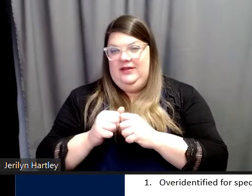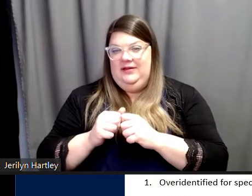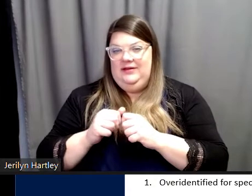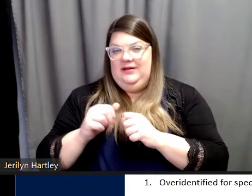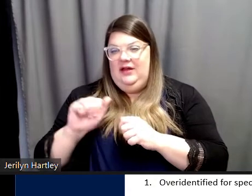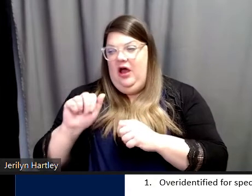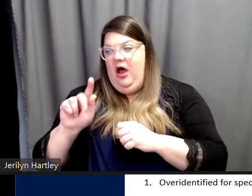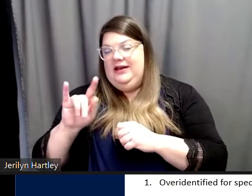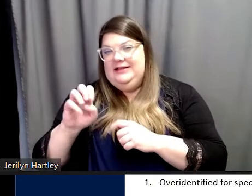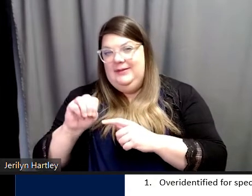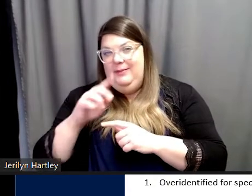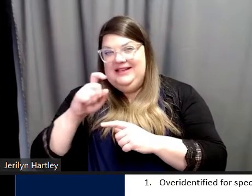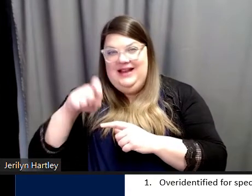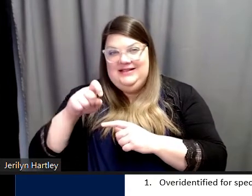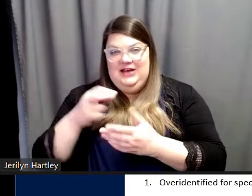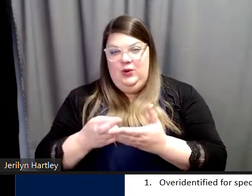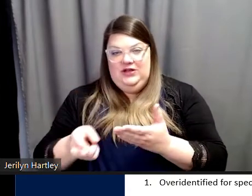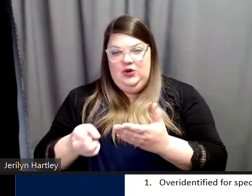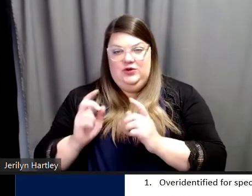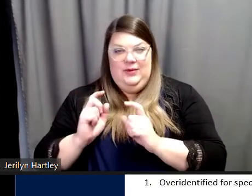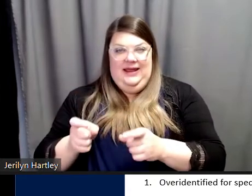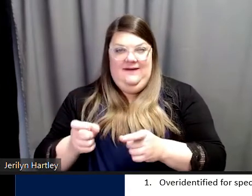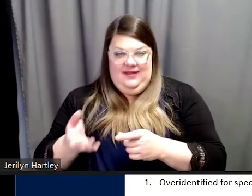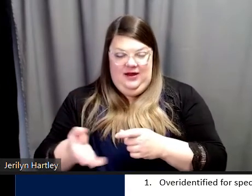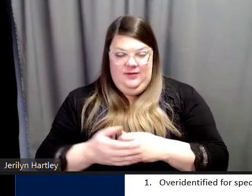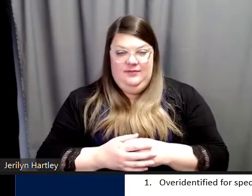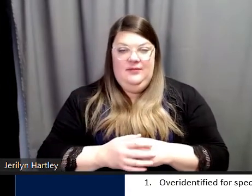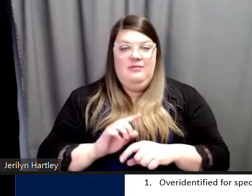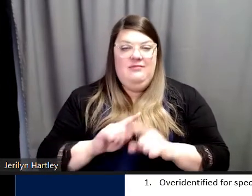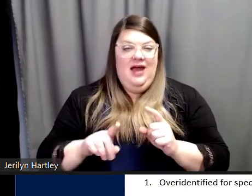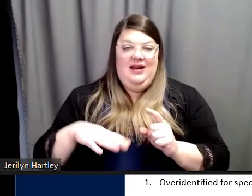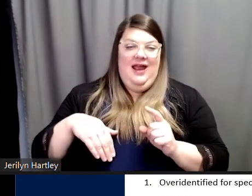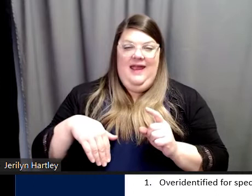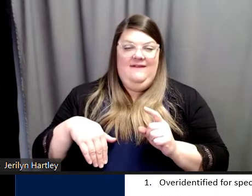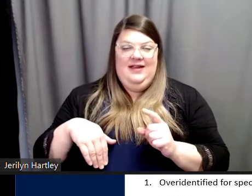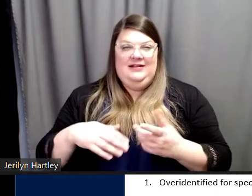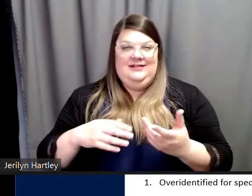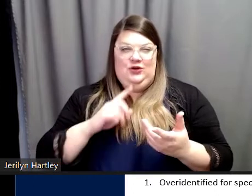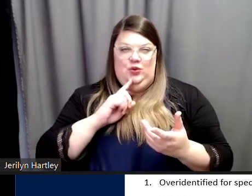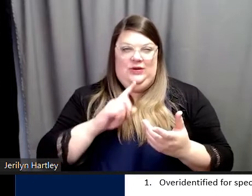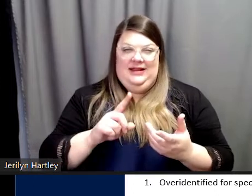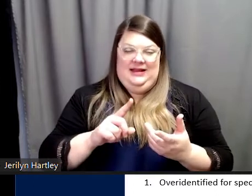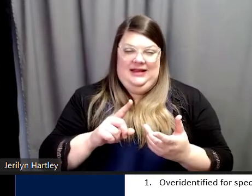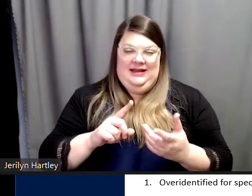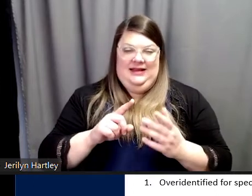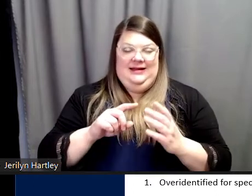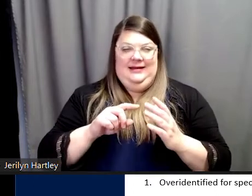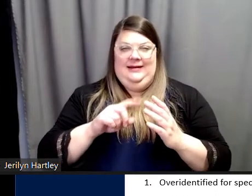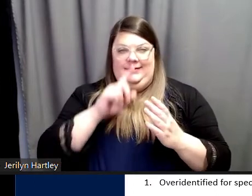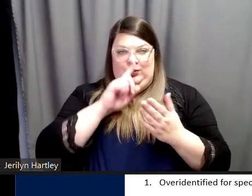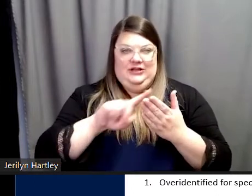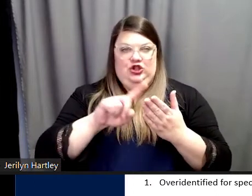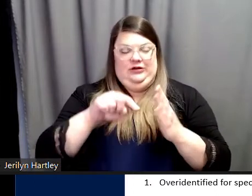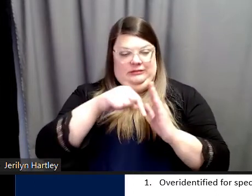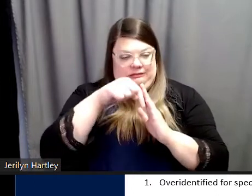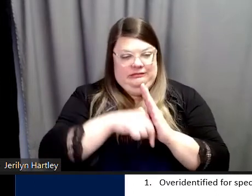necessary resources that were being given there. But I haven't really delved into how